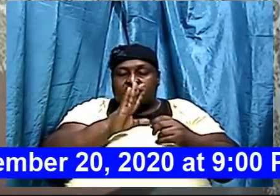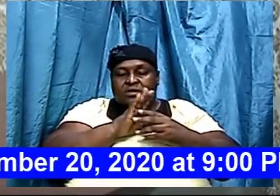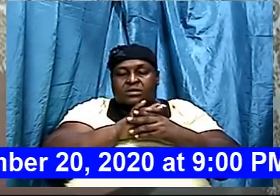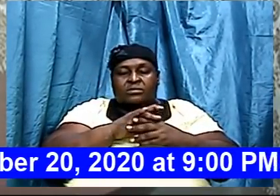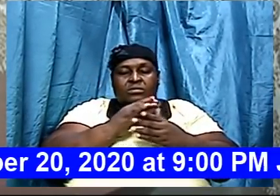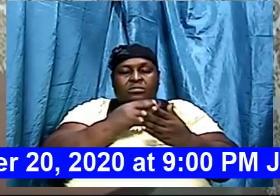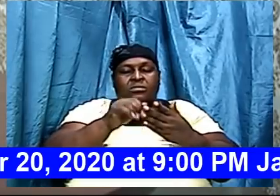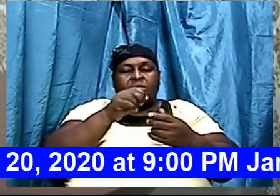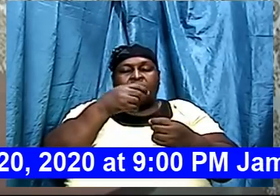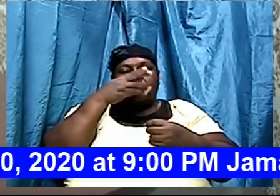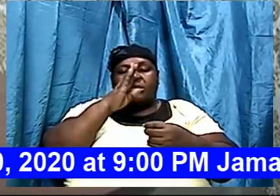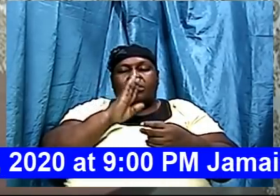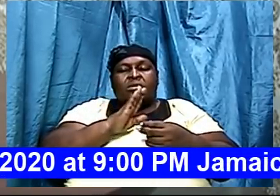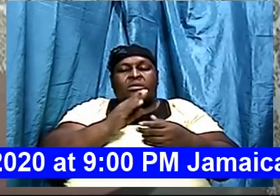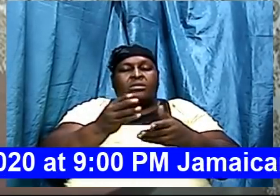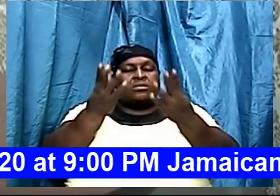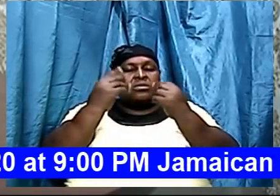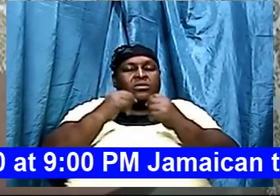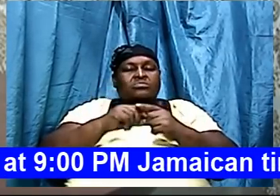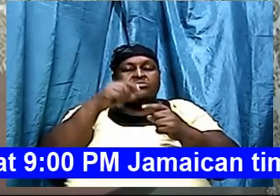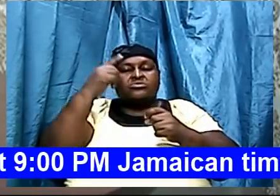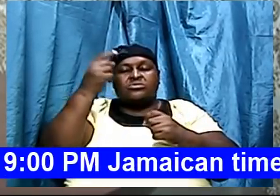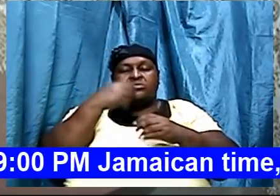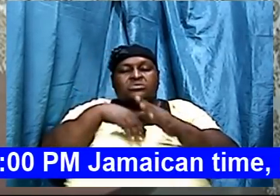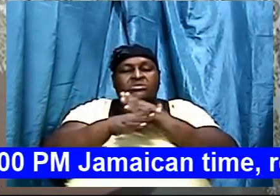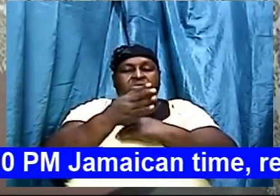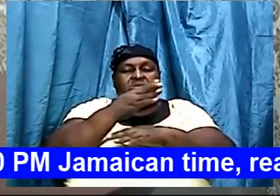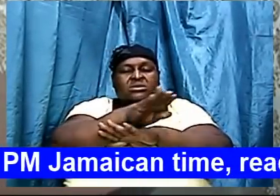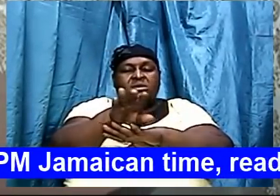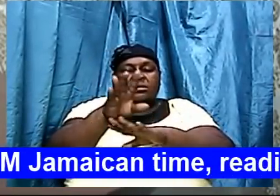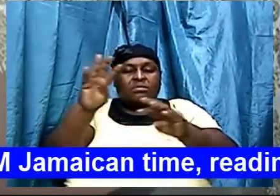we have come to you this evening to magnify your name